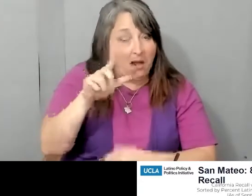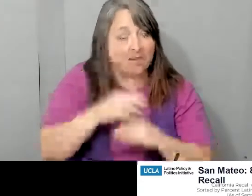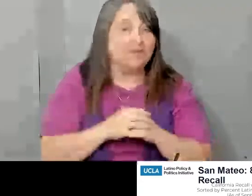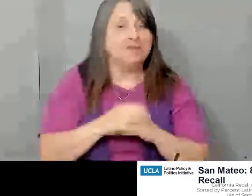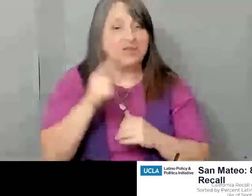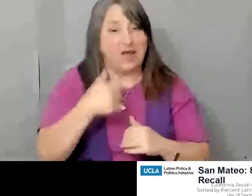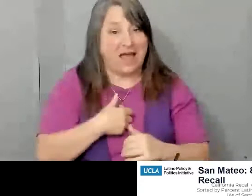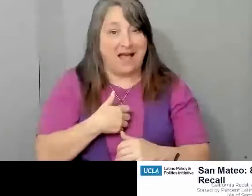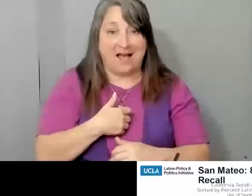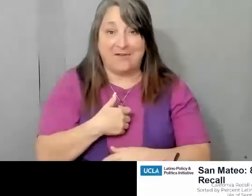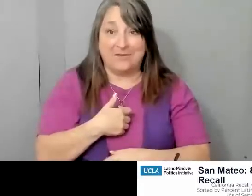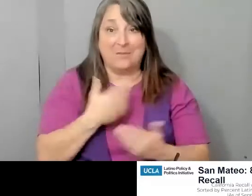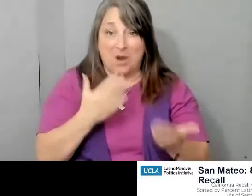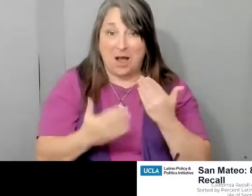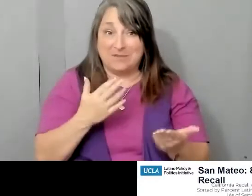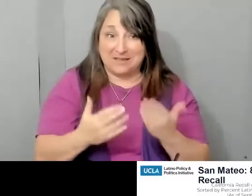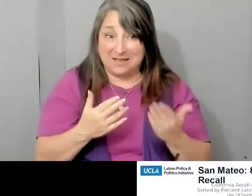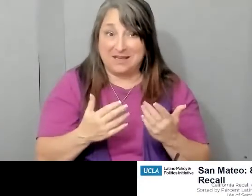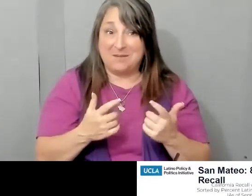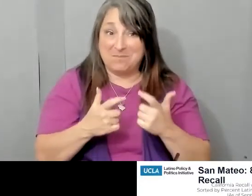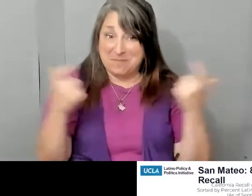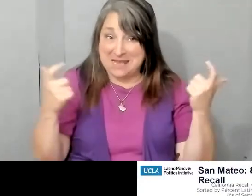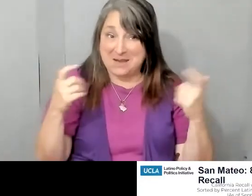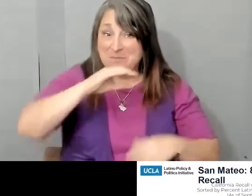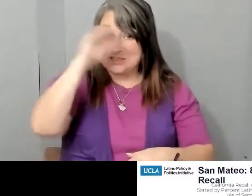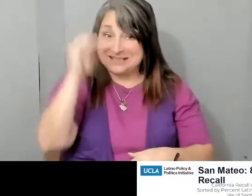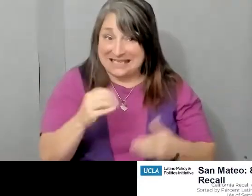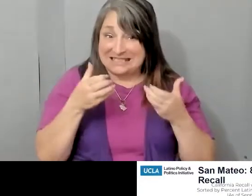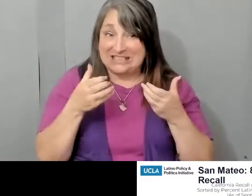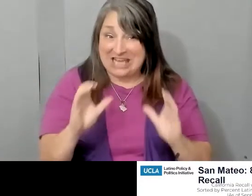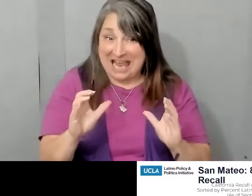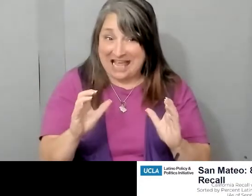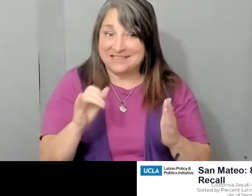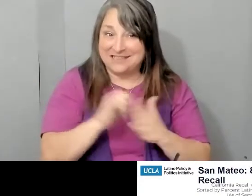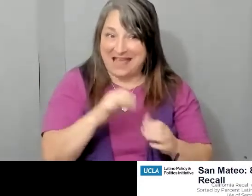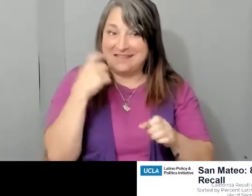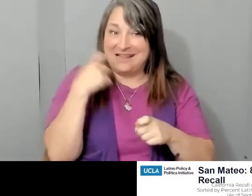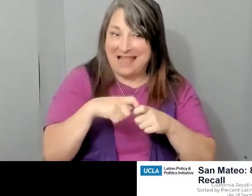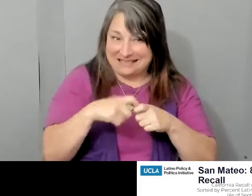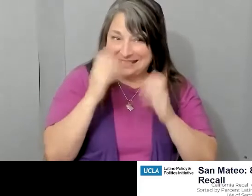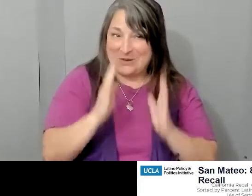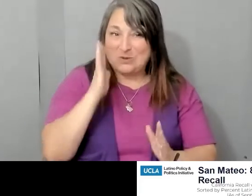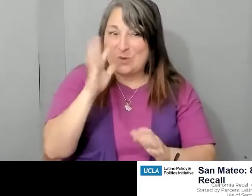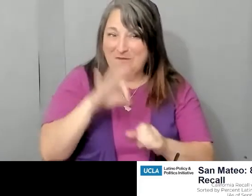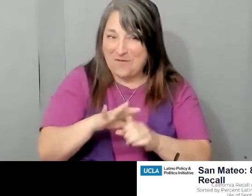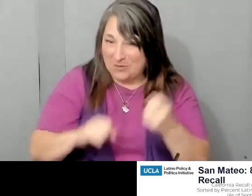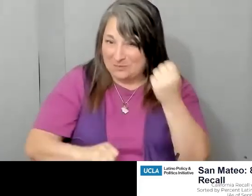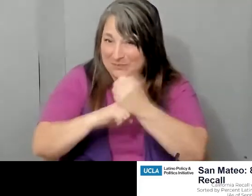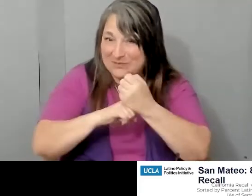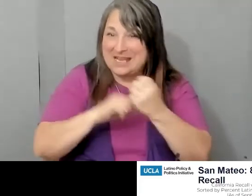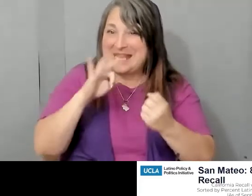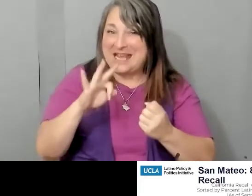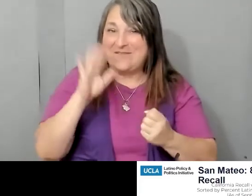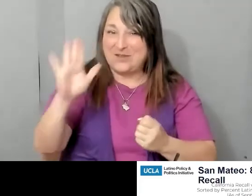three-to-one chance that they're going to vote for you if you are articulating an agenda that matters to them. That's very distinct than non